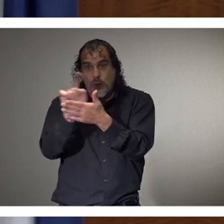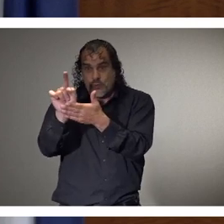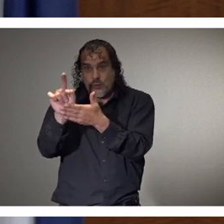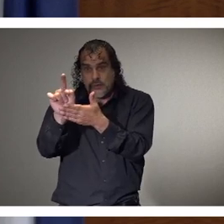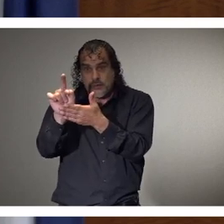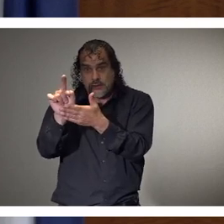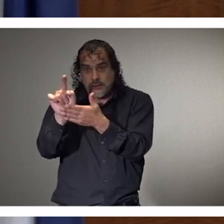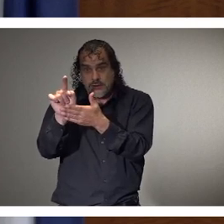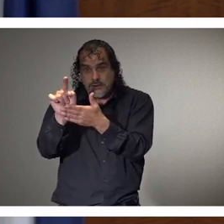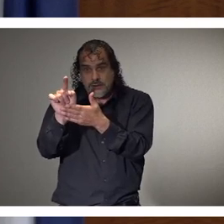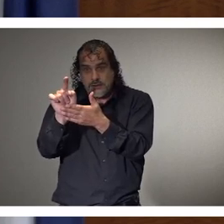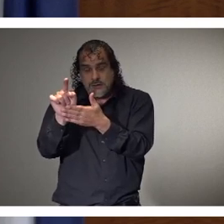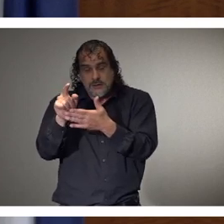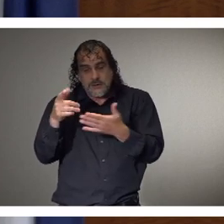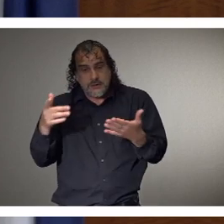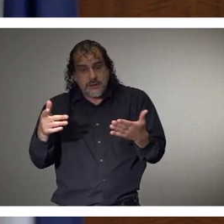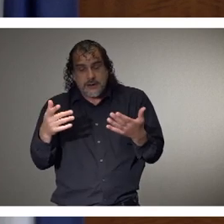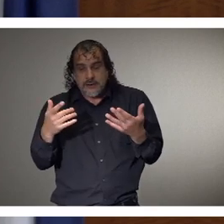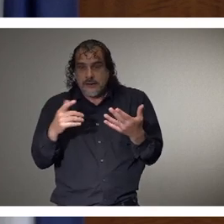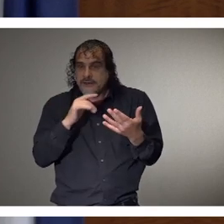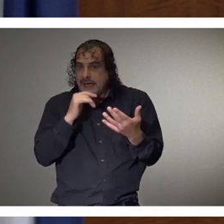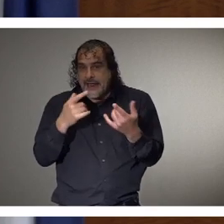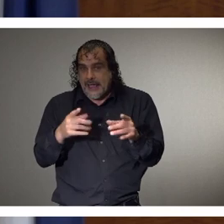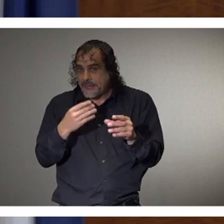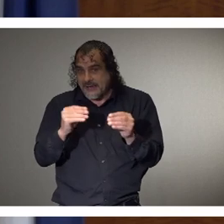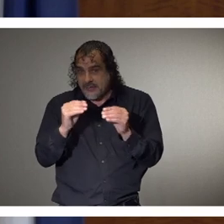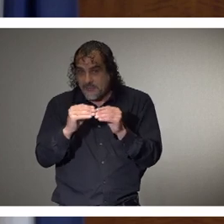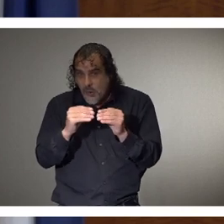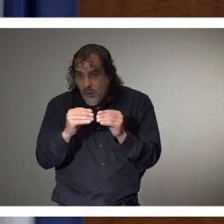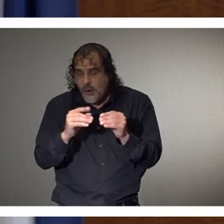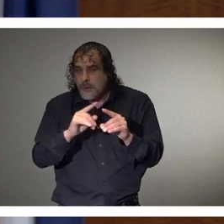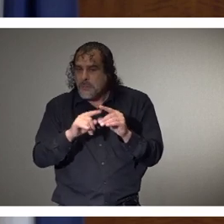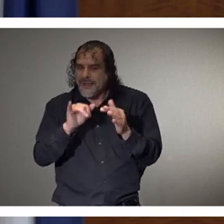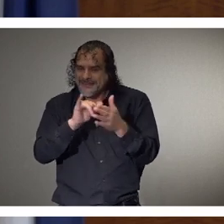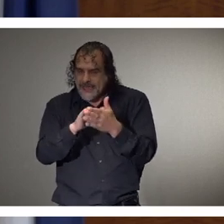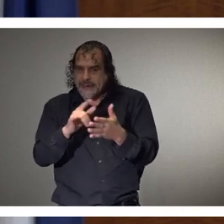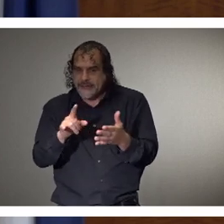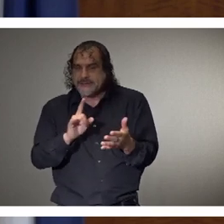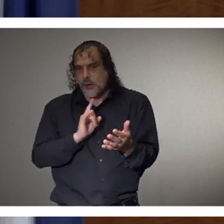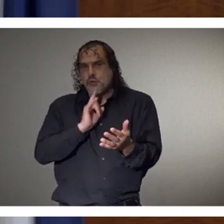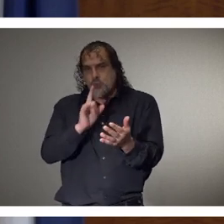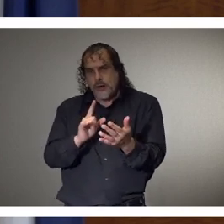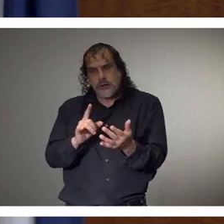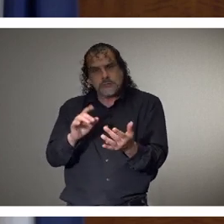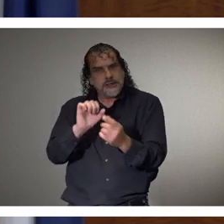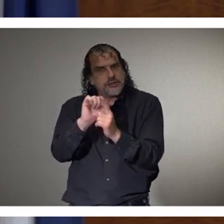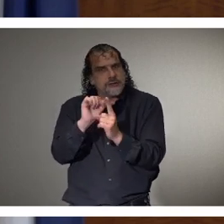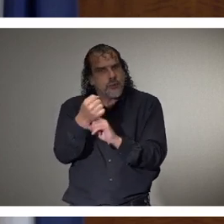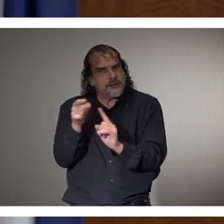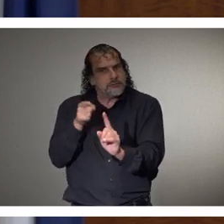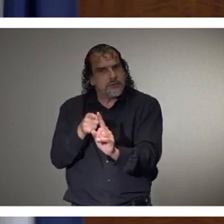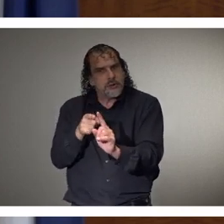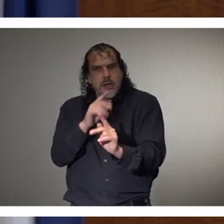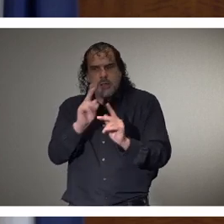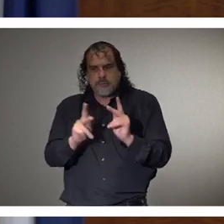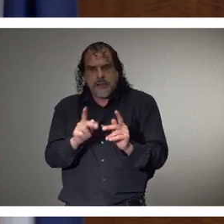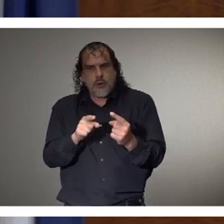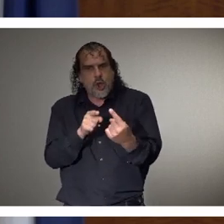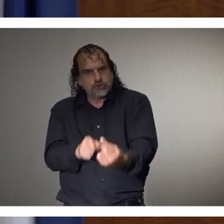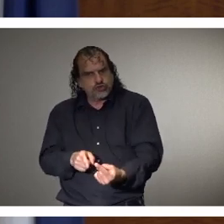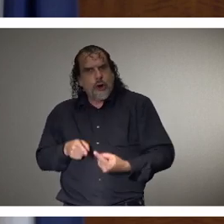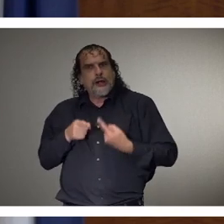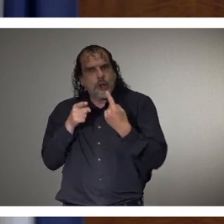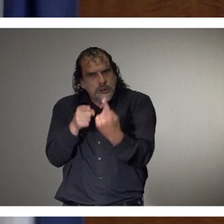not necessarily true anymore, but that is something that is real. Uh, people are, uh, struggling. They're struggling.